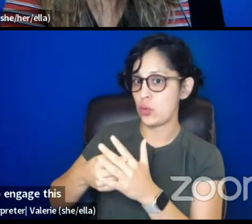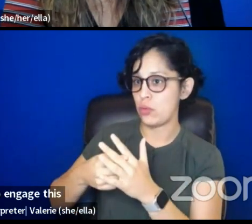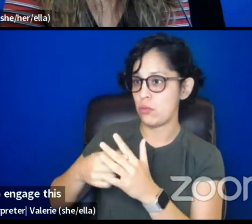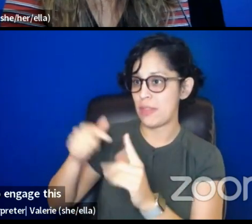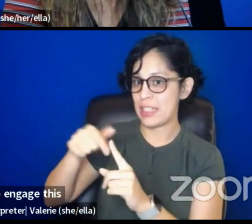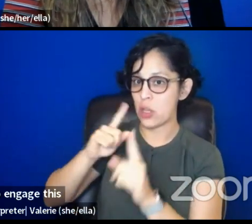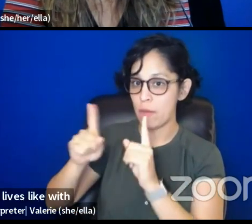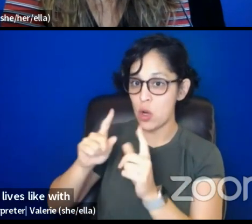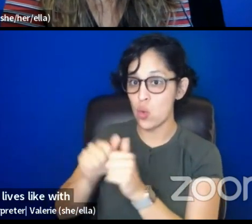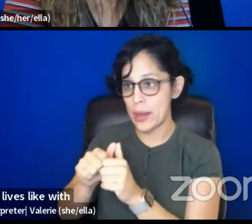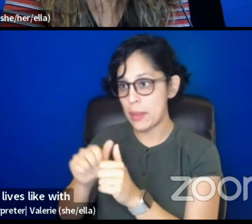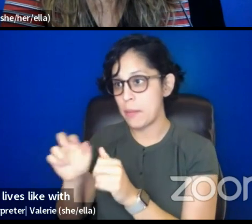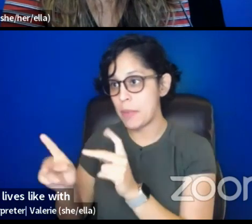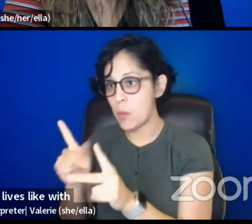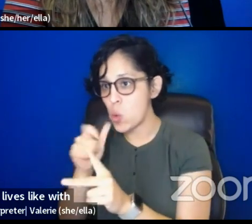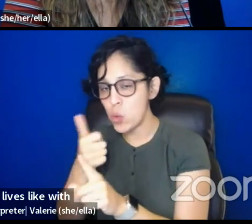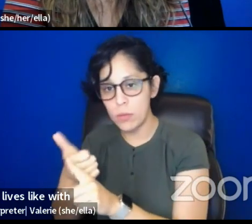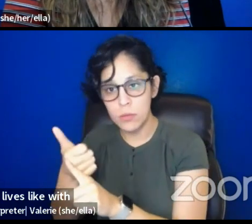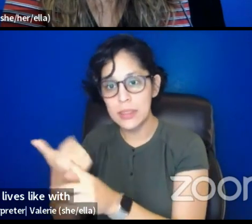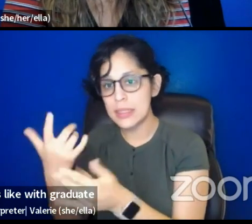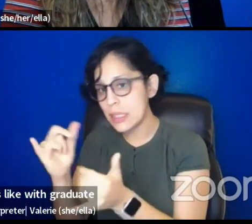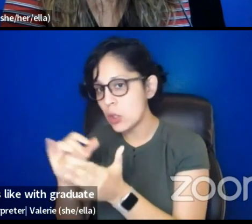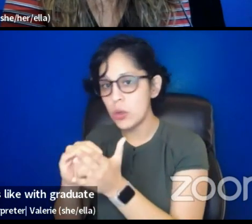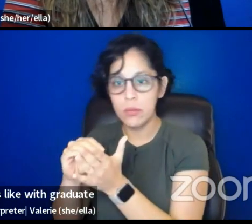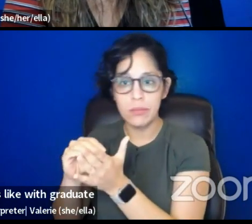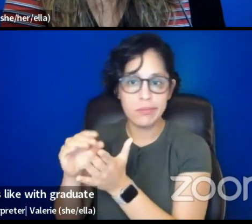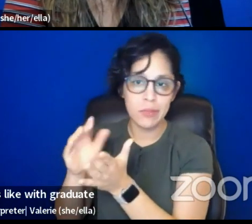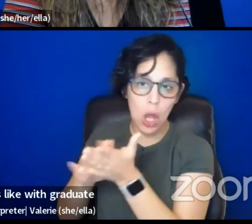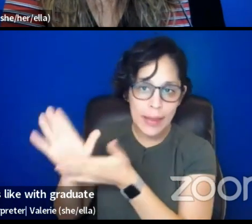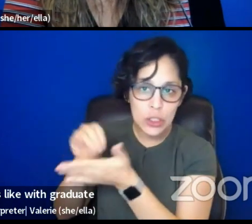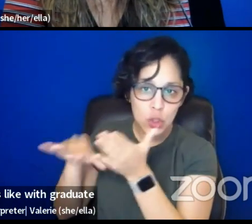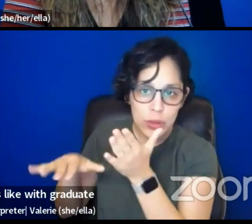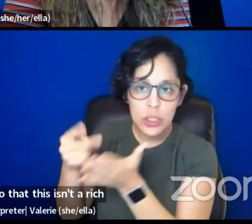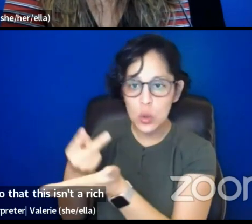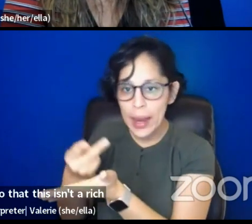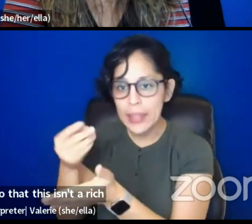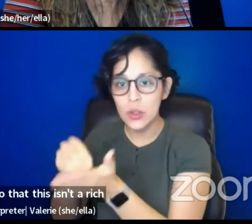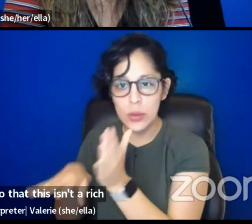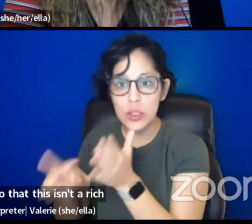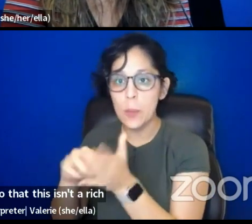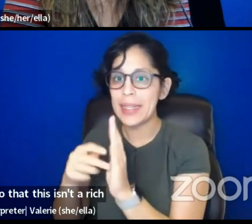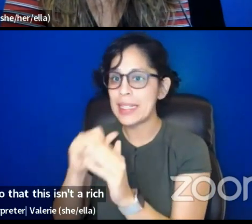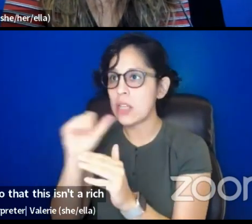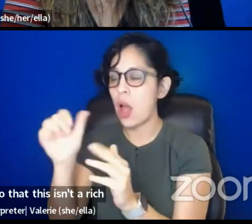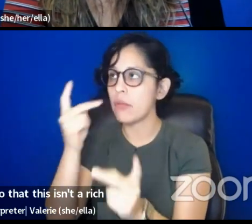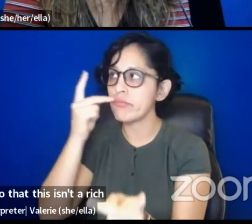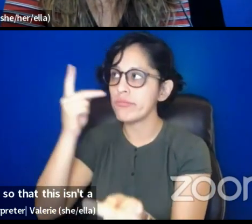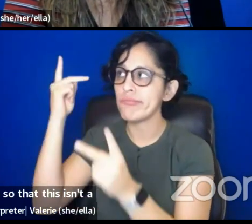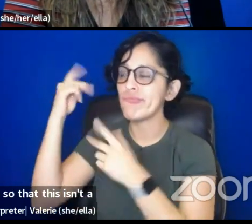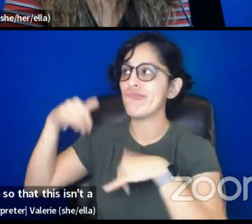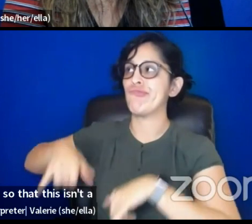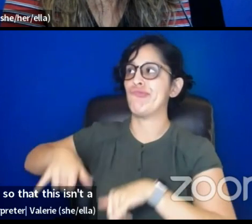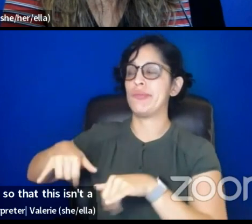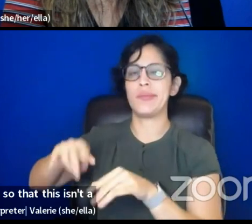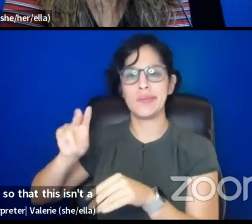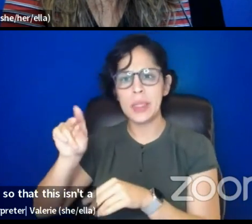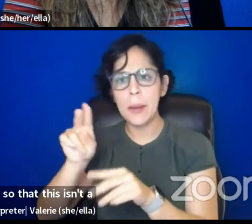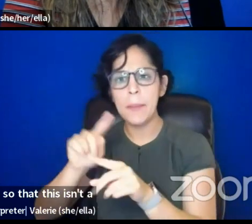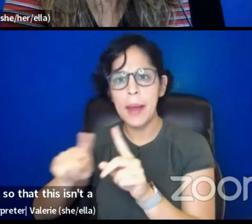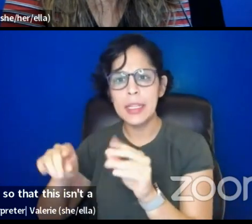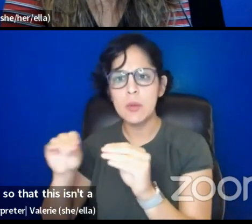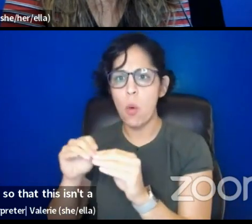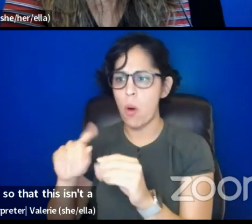graduate students, with undergrad students, so that this isn't a retroactive reality that we all get to engage in, but to say,